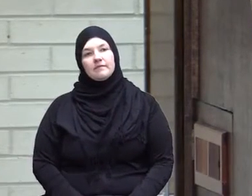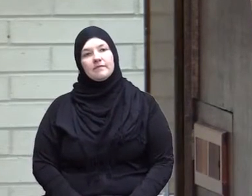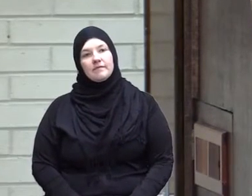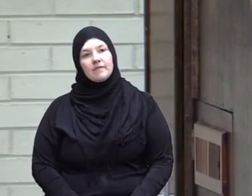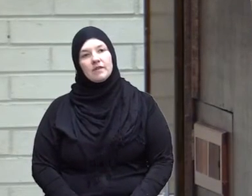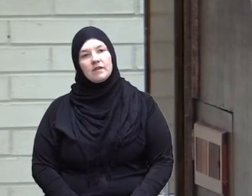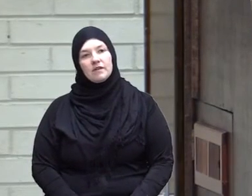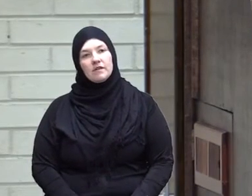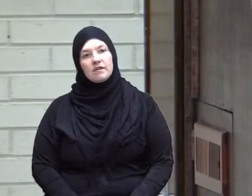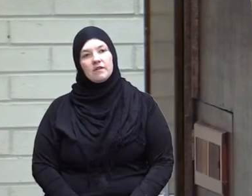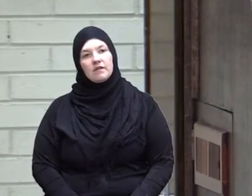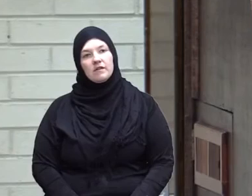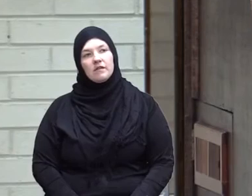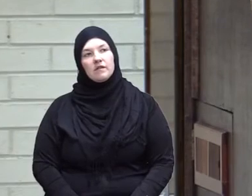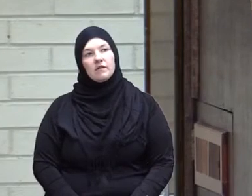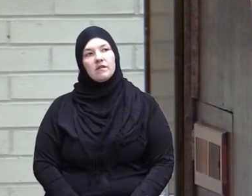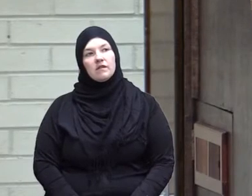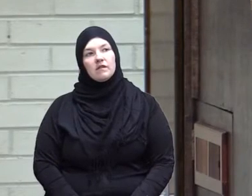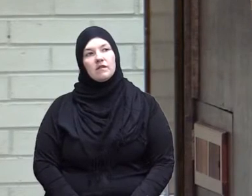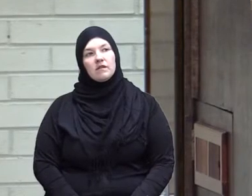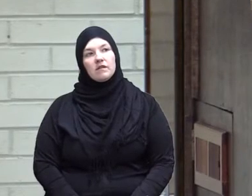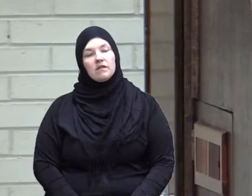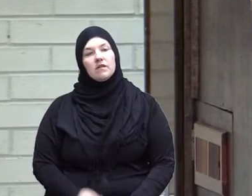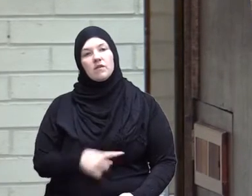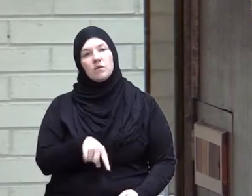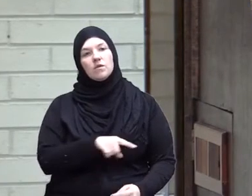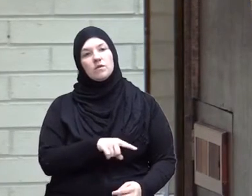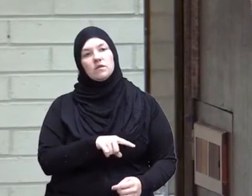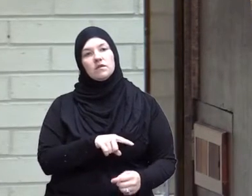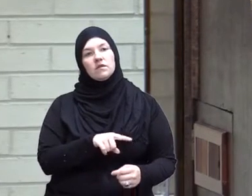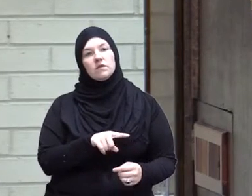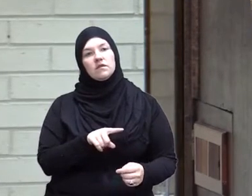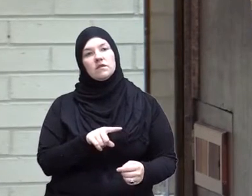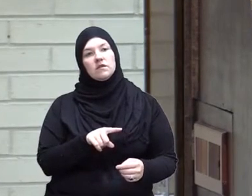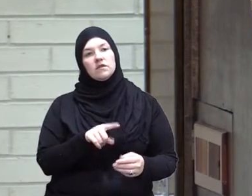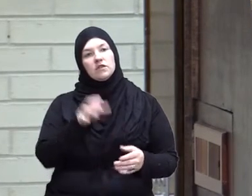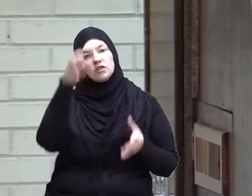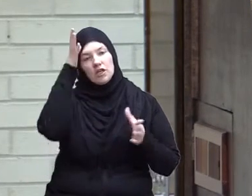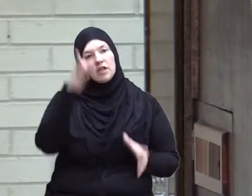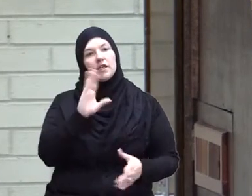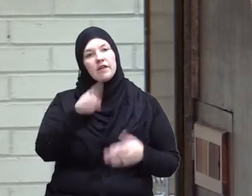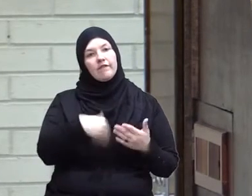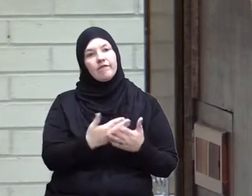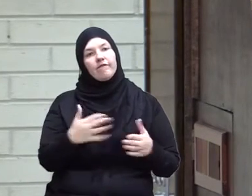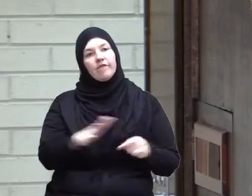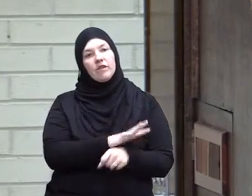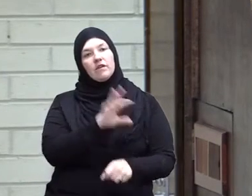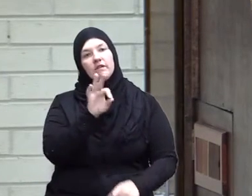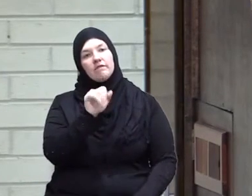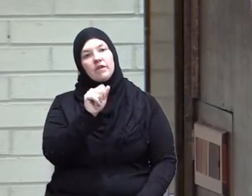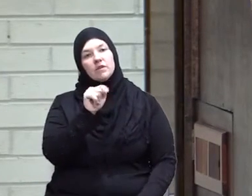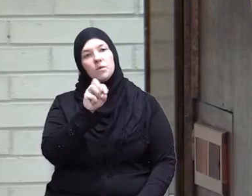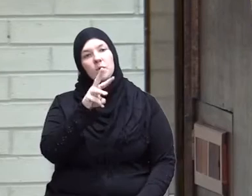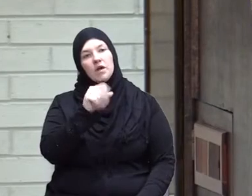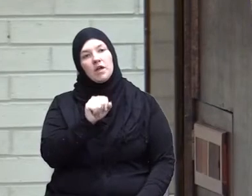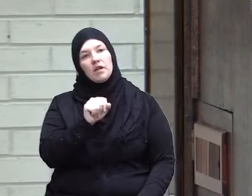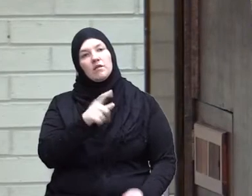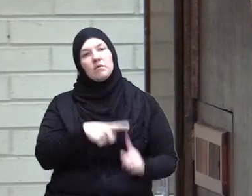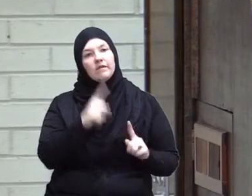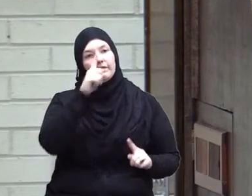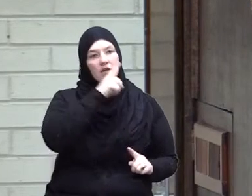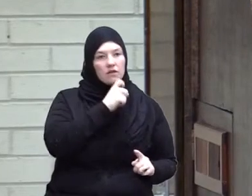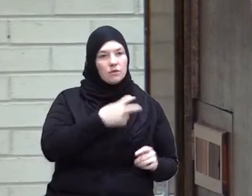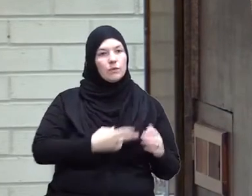those scholars who are giving false fatwa confusing truth with falsehood and falsehood with truth